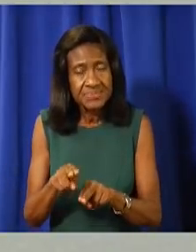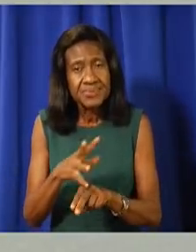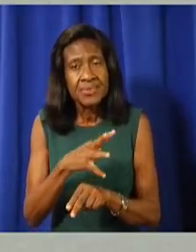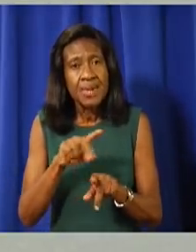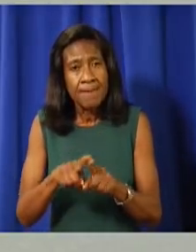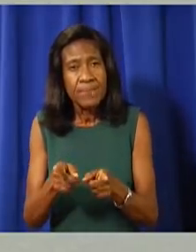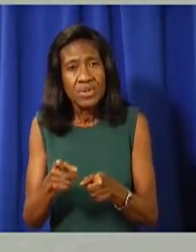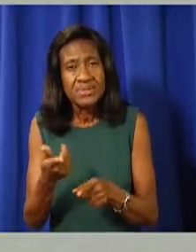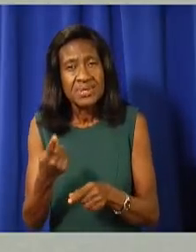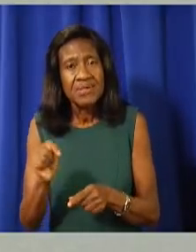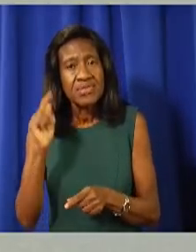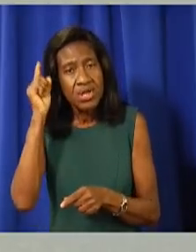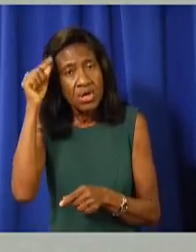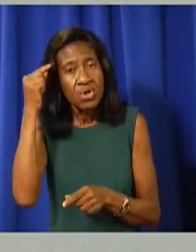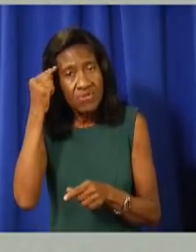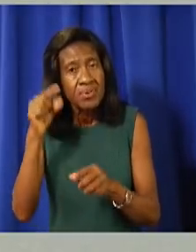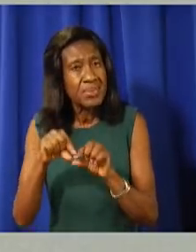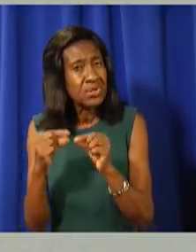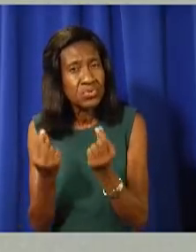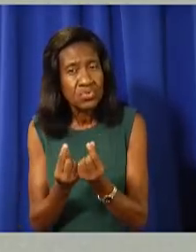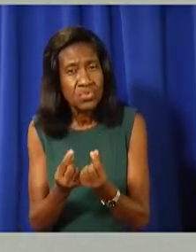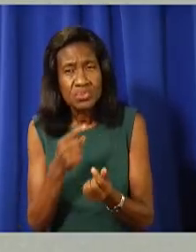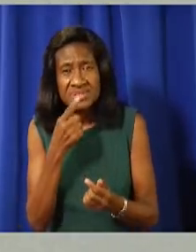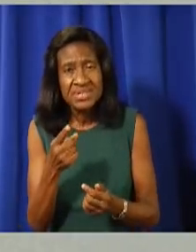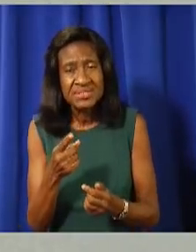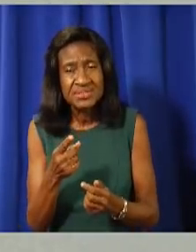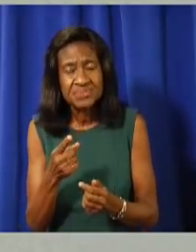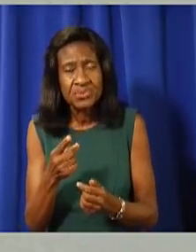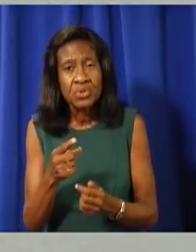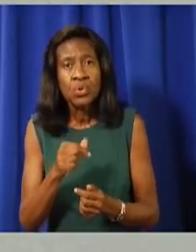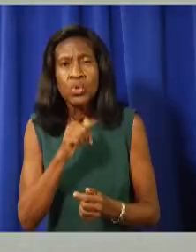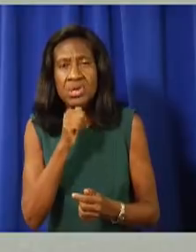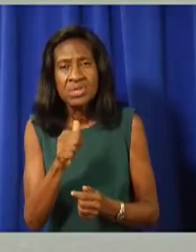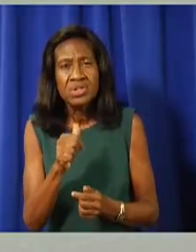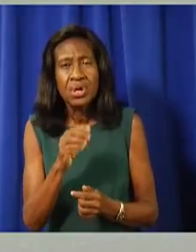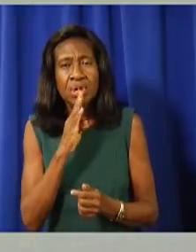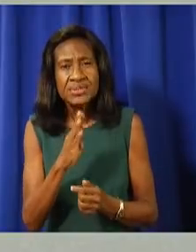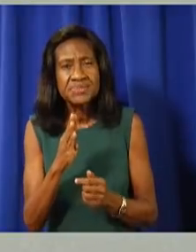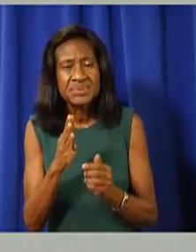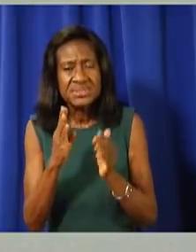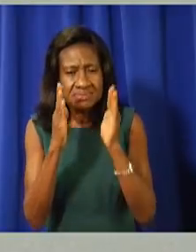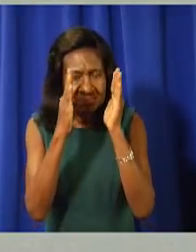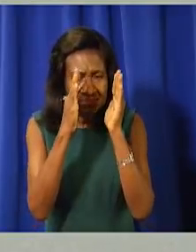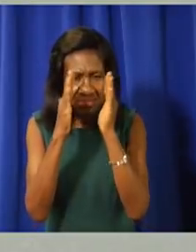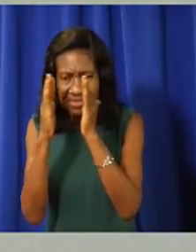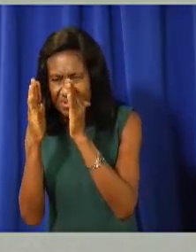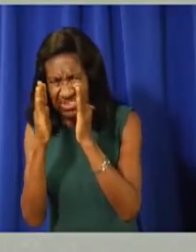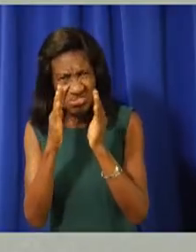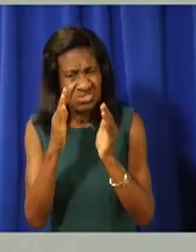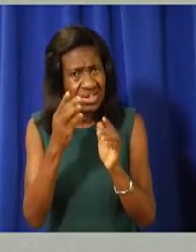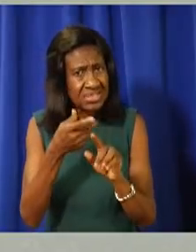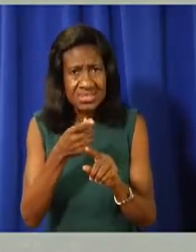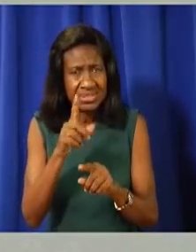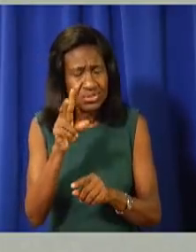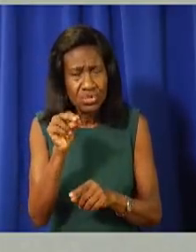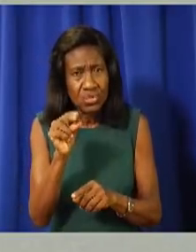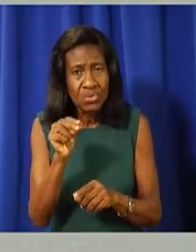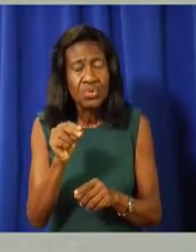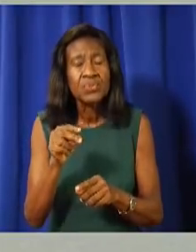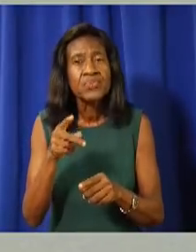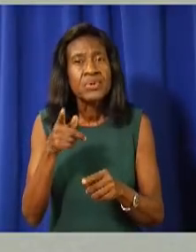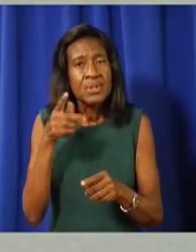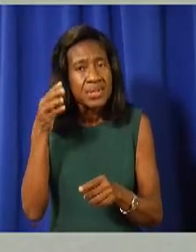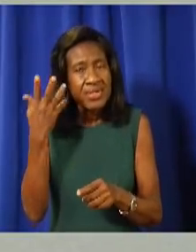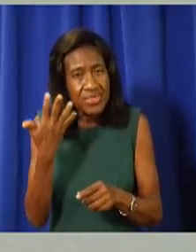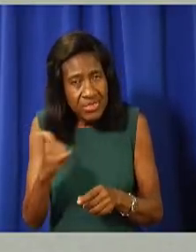government are determined to not allow this added factor to detract or distract us from continuing to protect